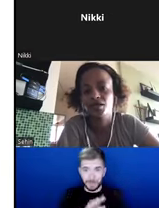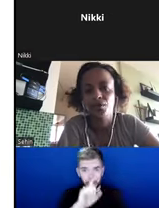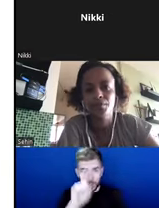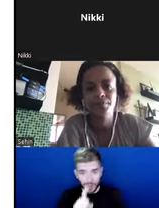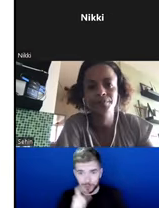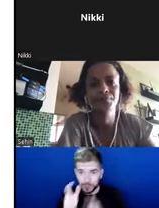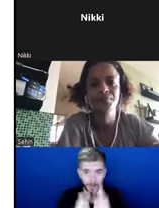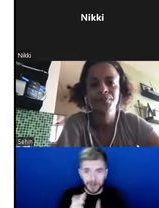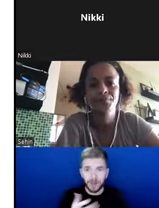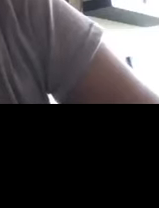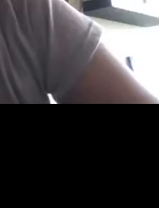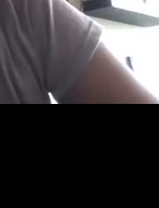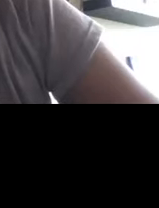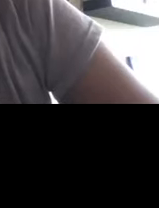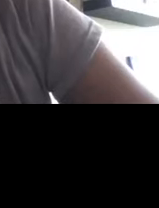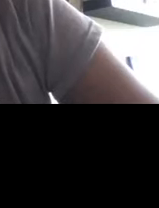you so much, everyone.